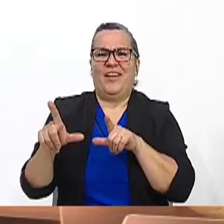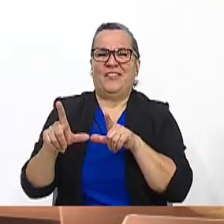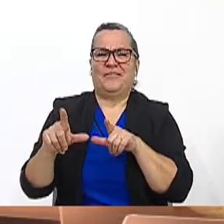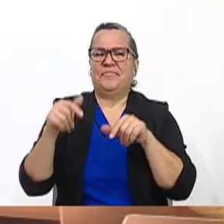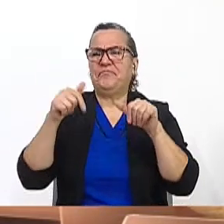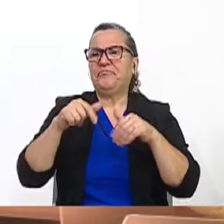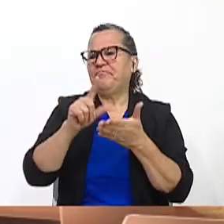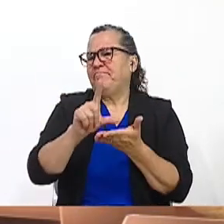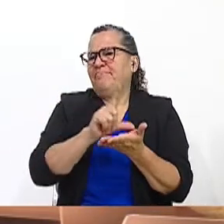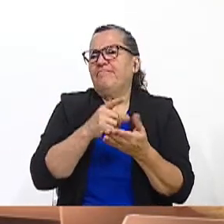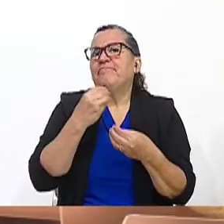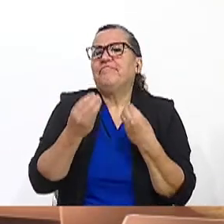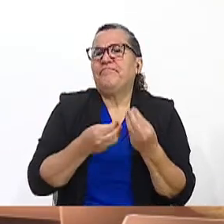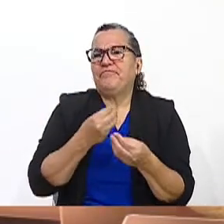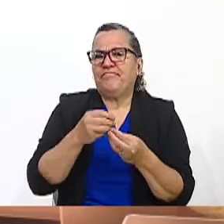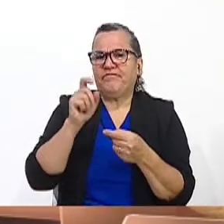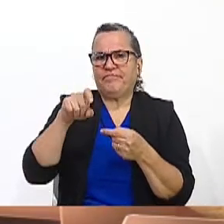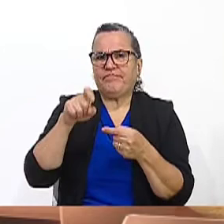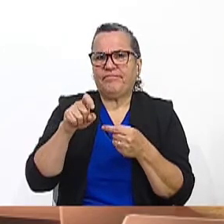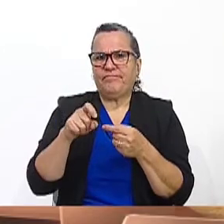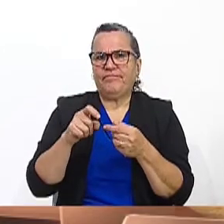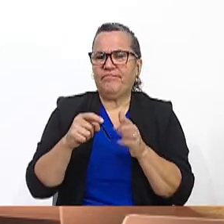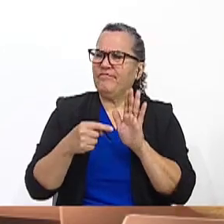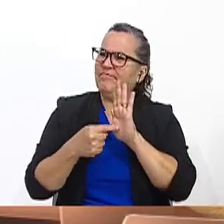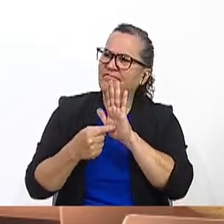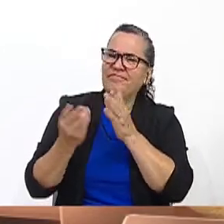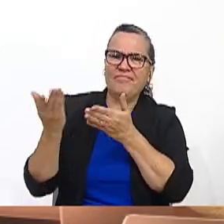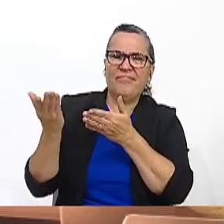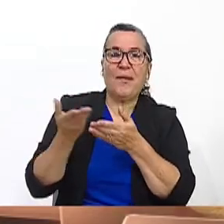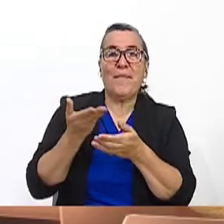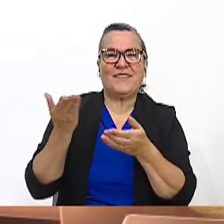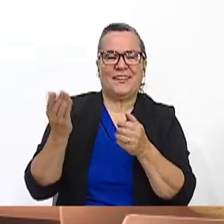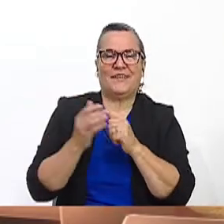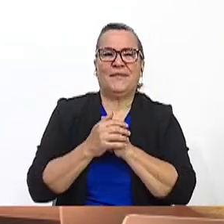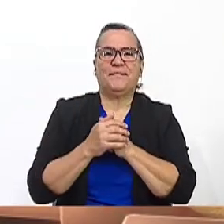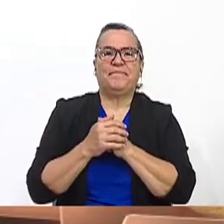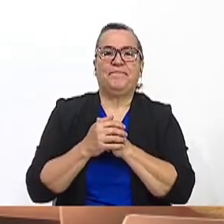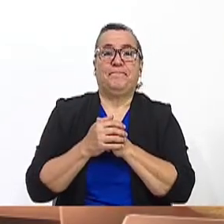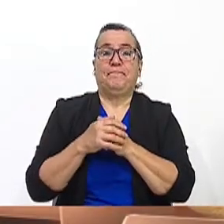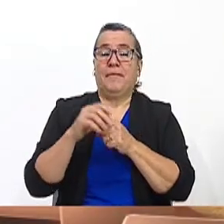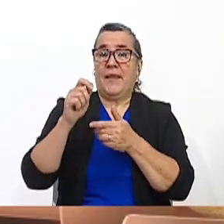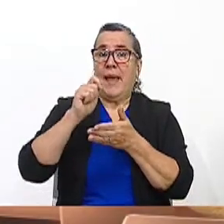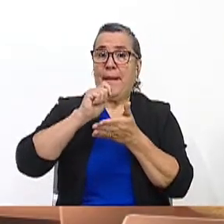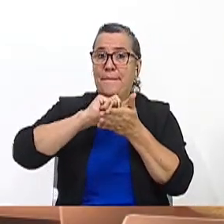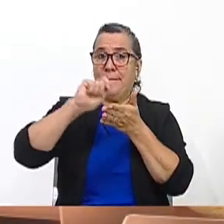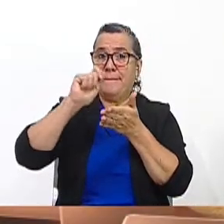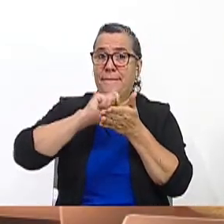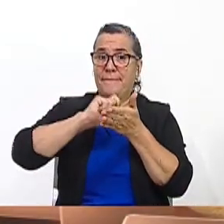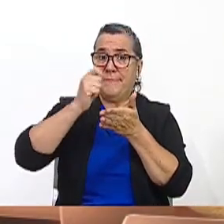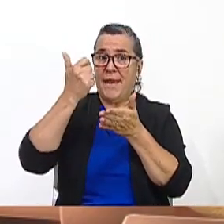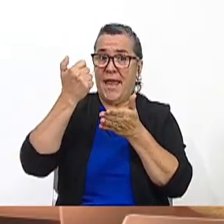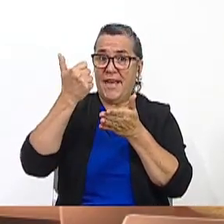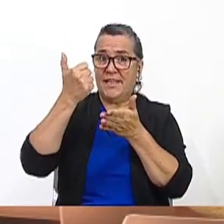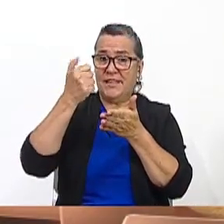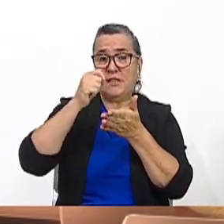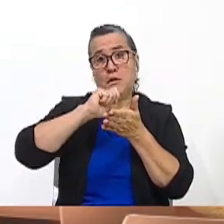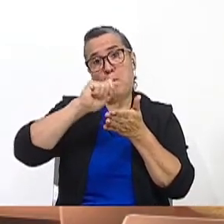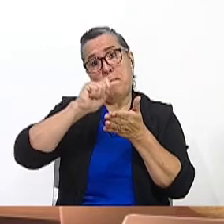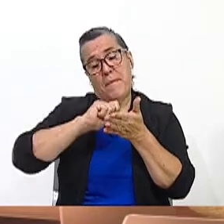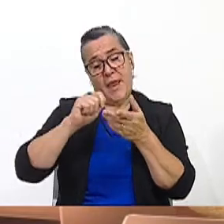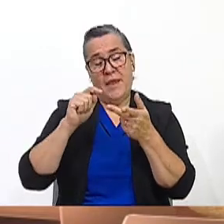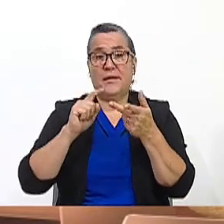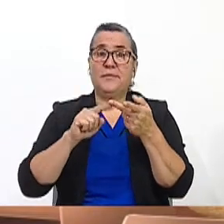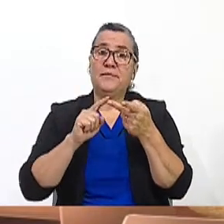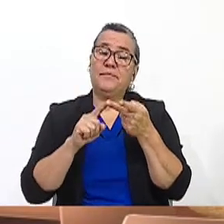this lesson we're going to need the following materials. We're going to need a pencil or a pen,